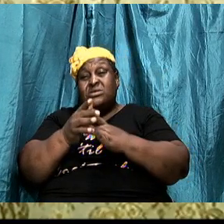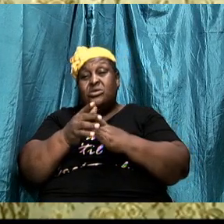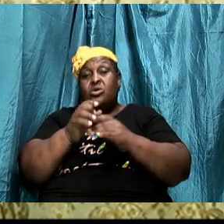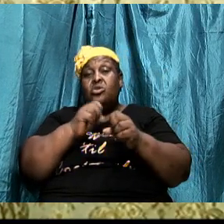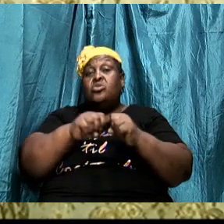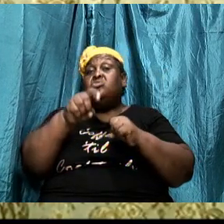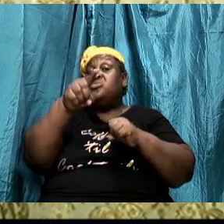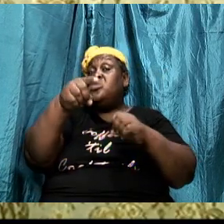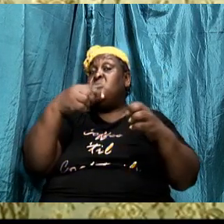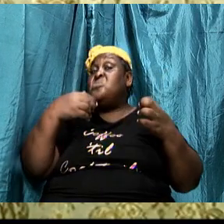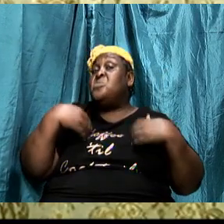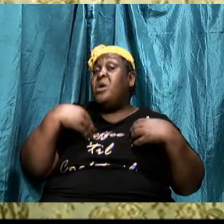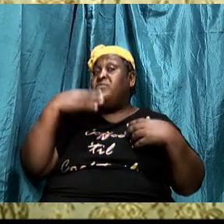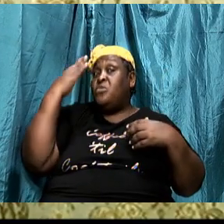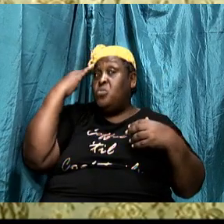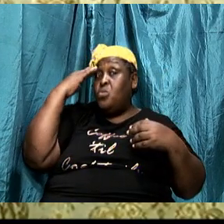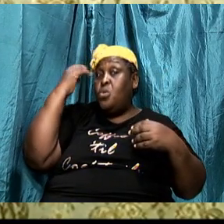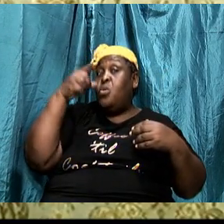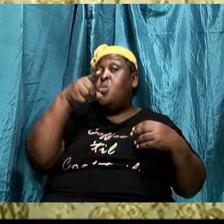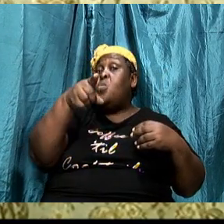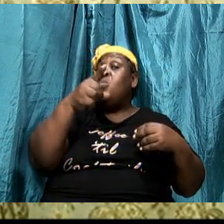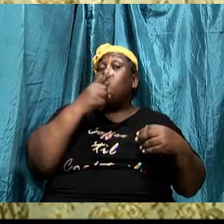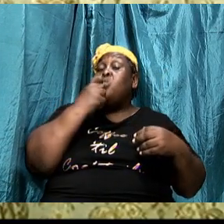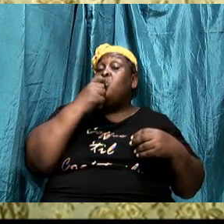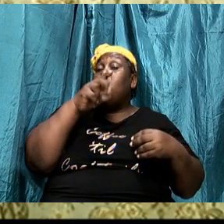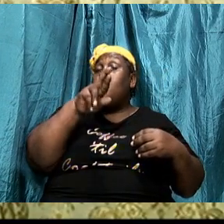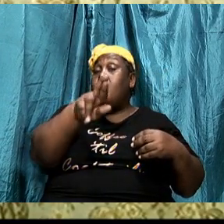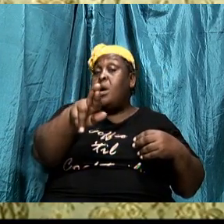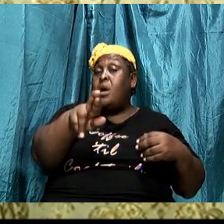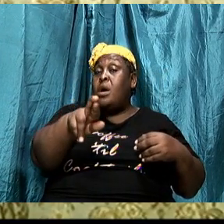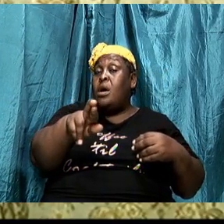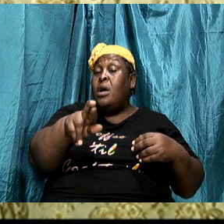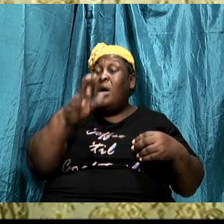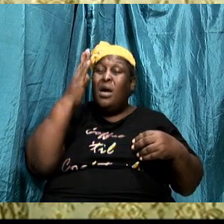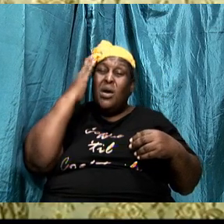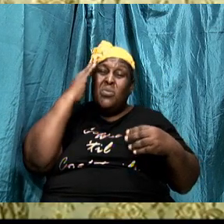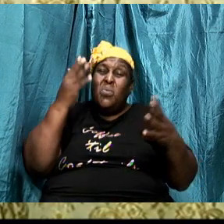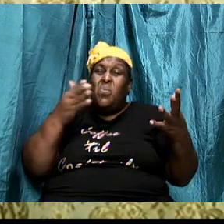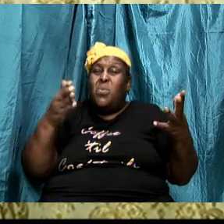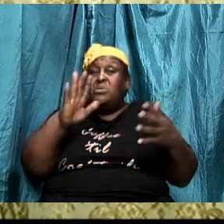are you got to know what you're about you got to know what you believe